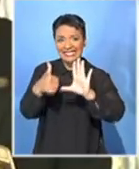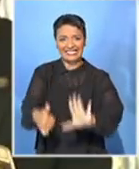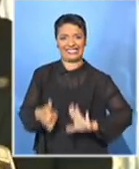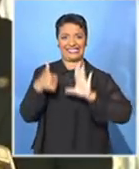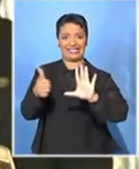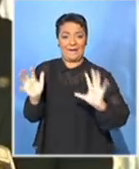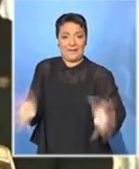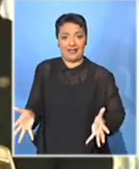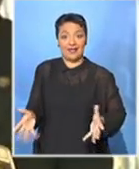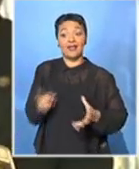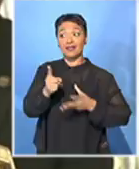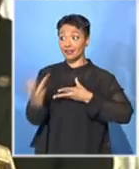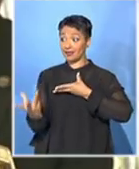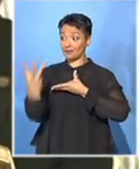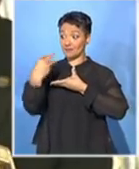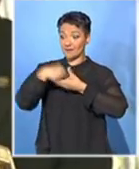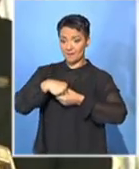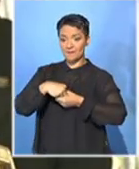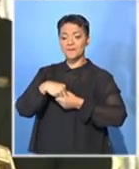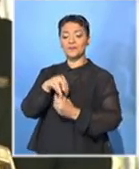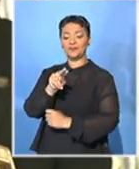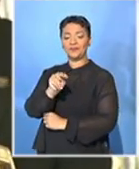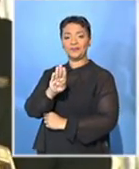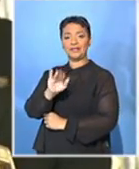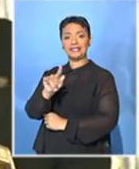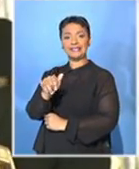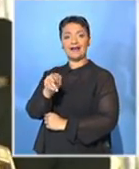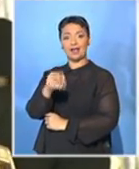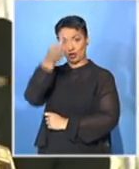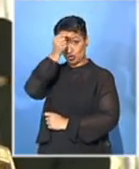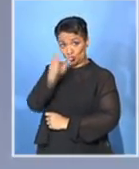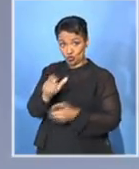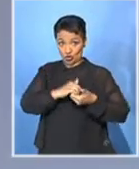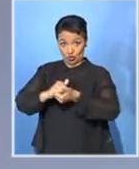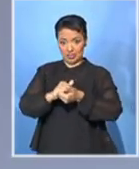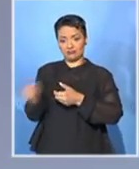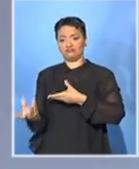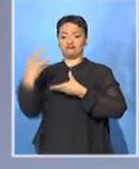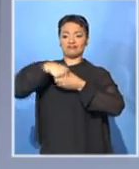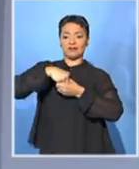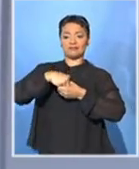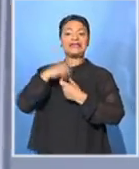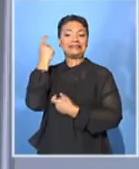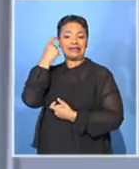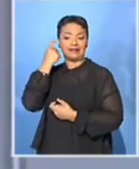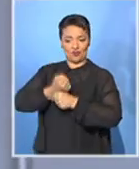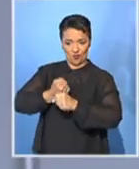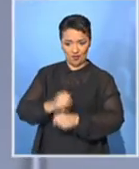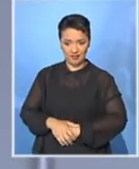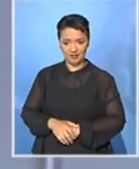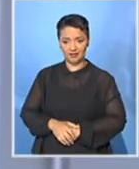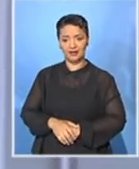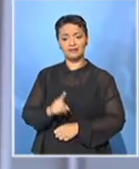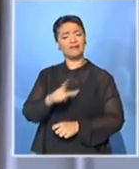of the Bizana Students Association. Tambo was not only the longest-serving